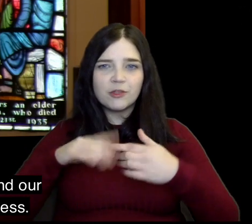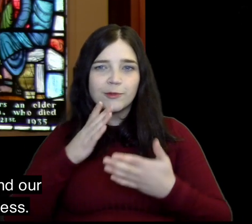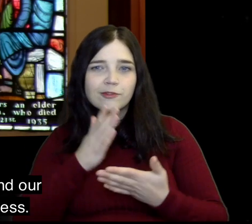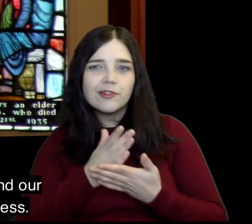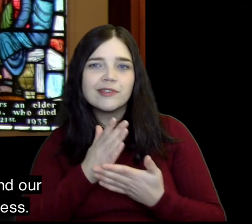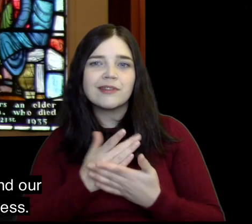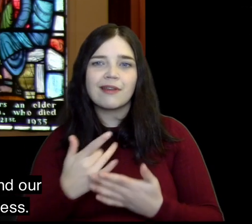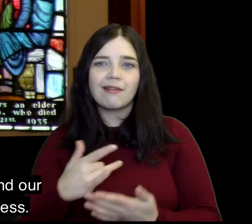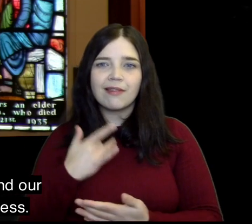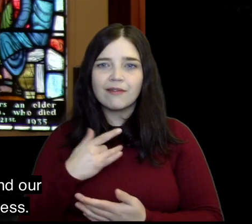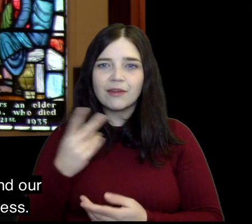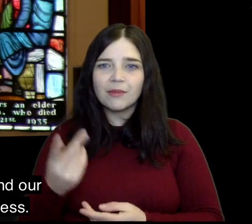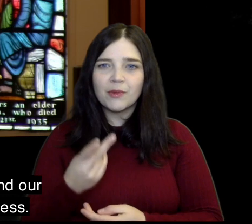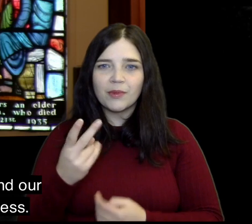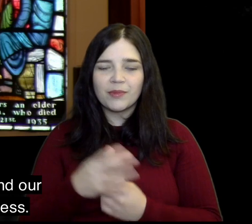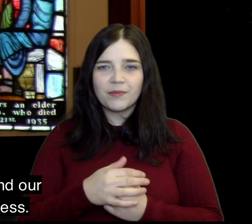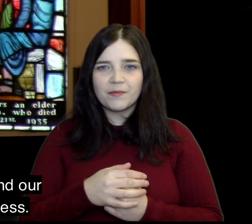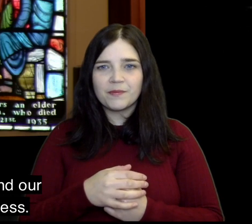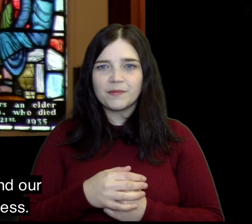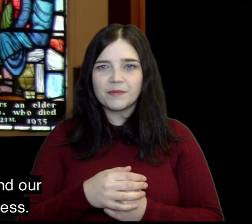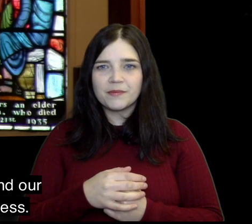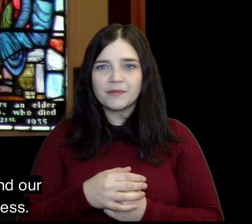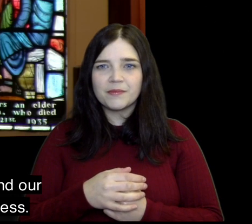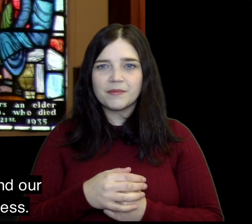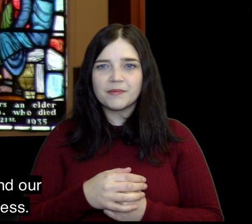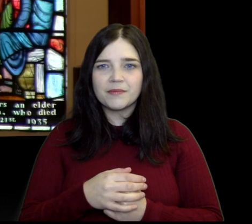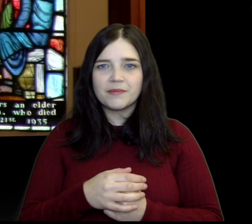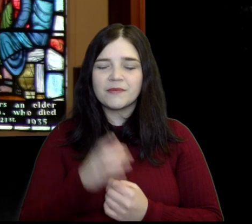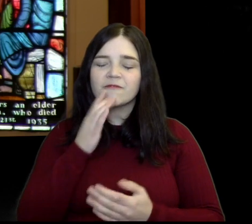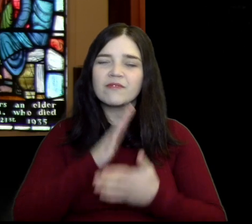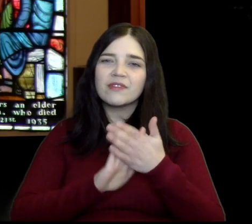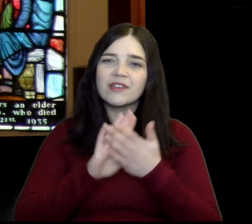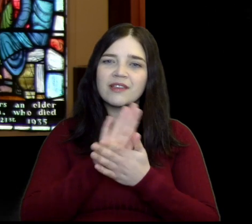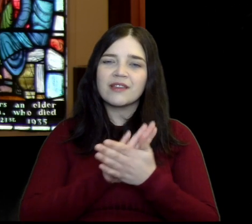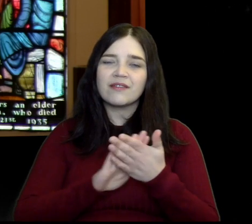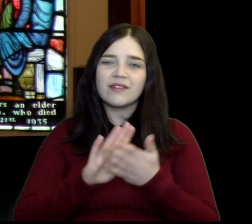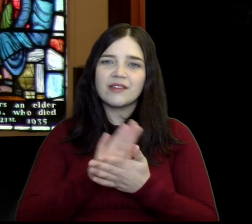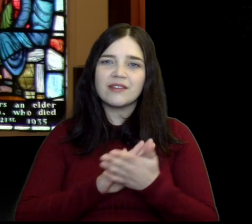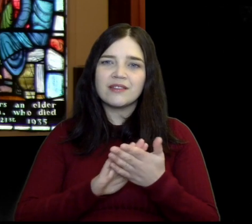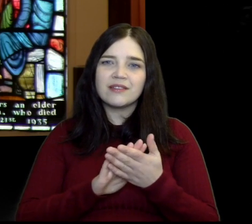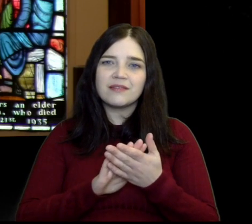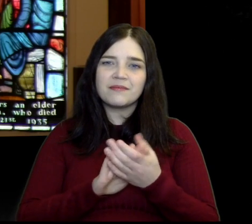that you would teach us patience in our trusting and our living